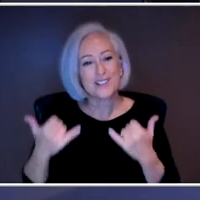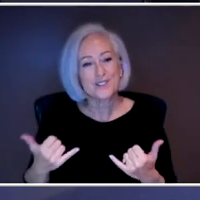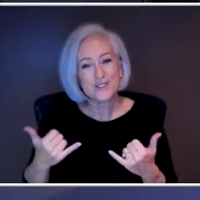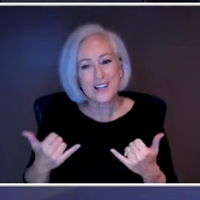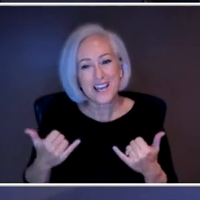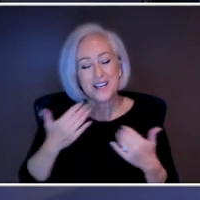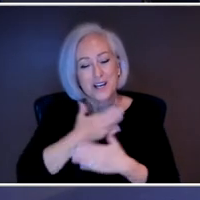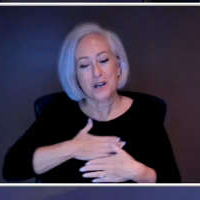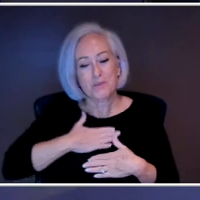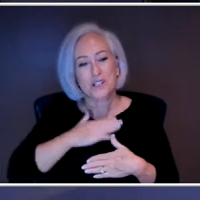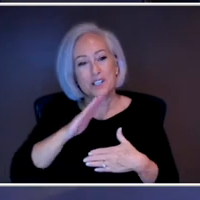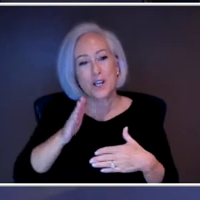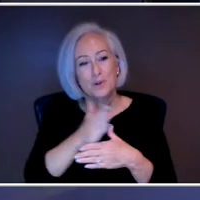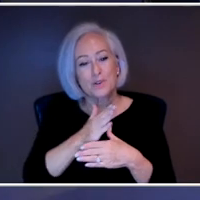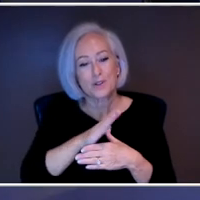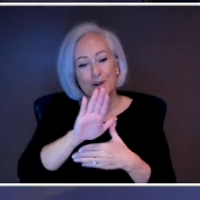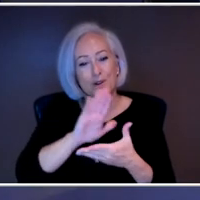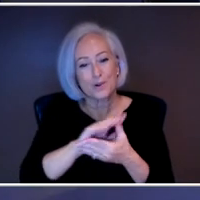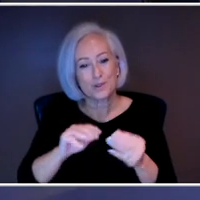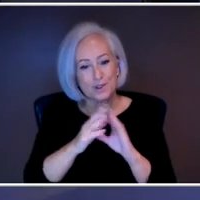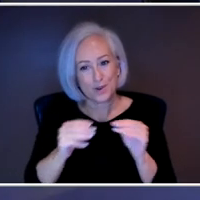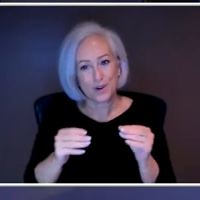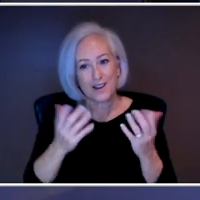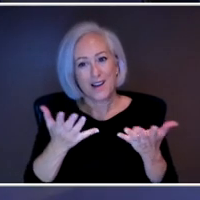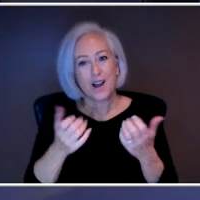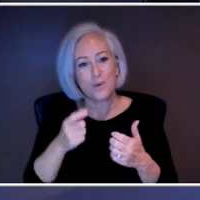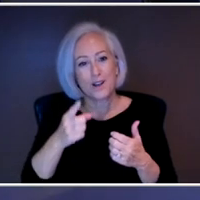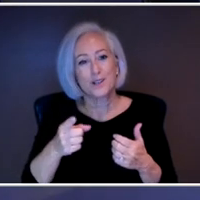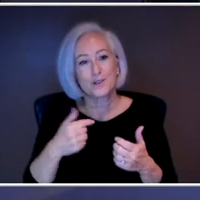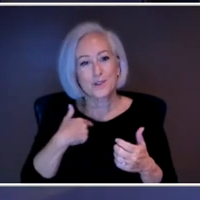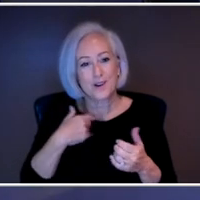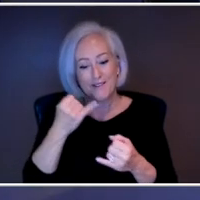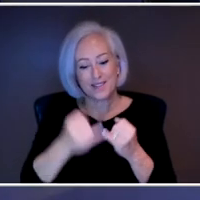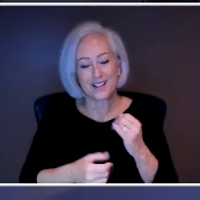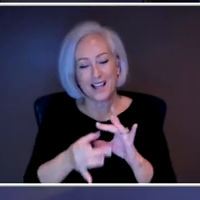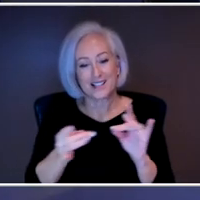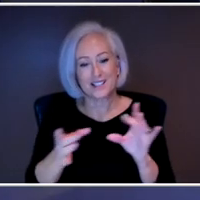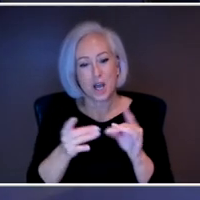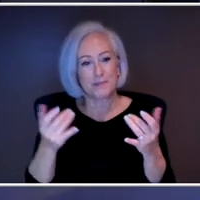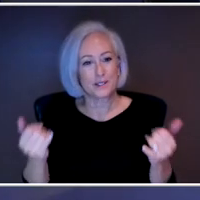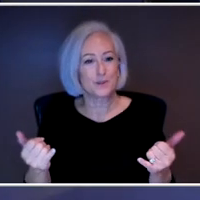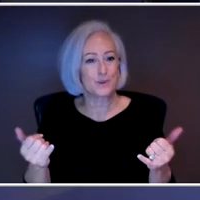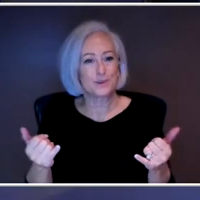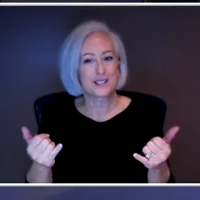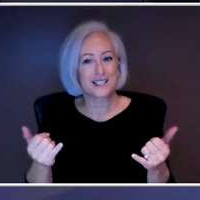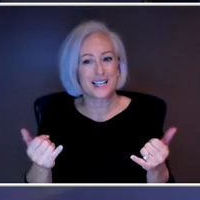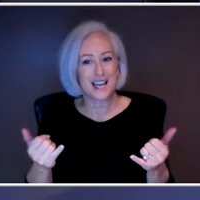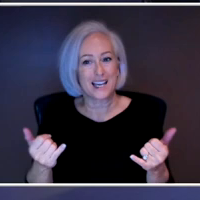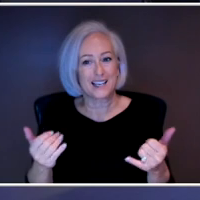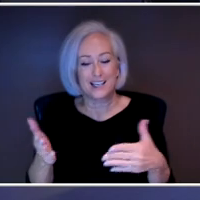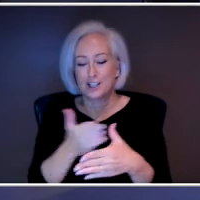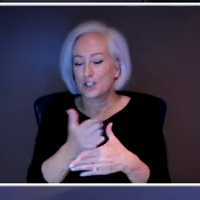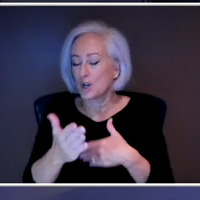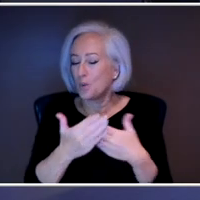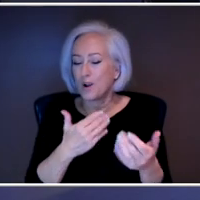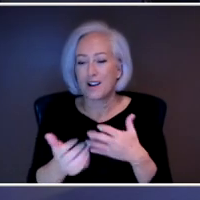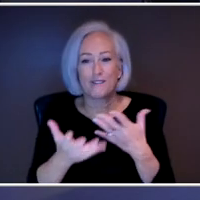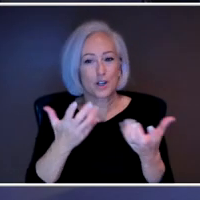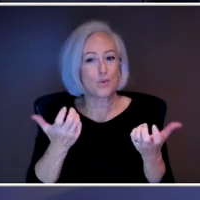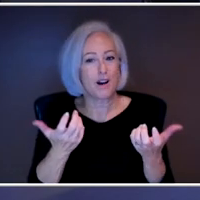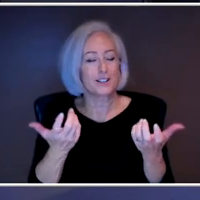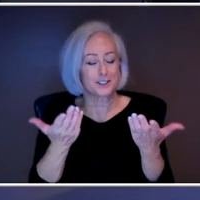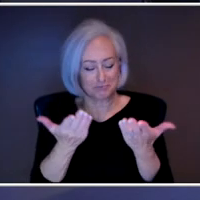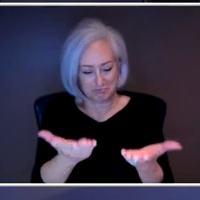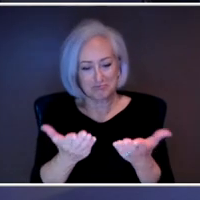sharing your story. I want you to have the end word today and just share anything you want. Take your time and share anything you want